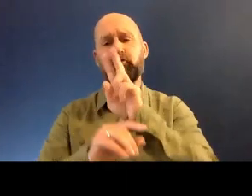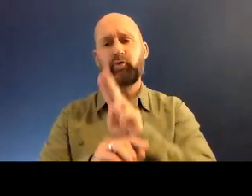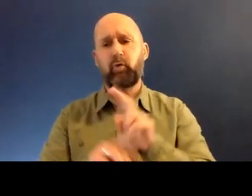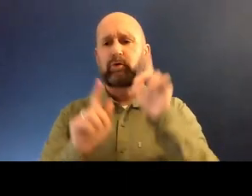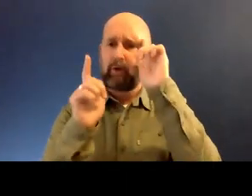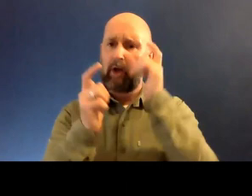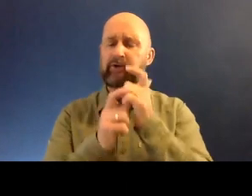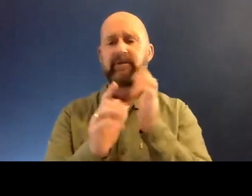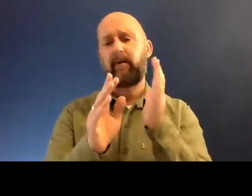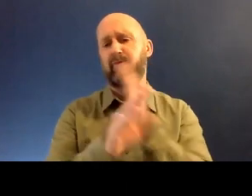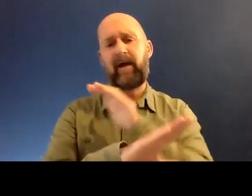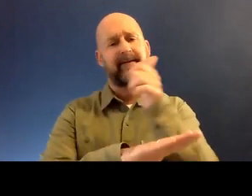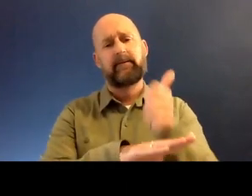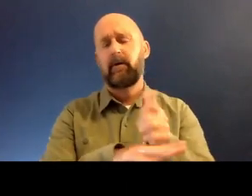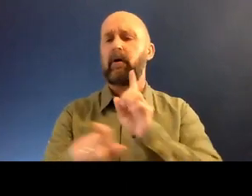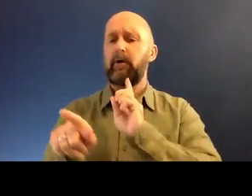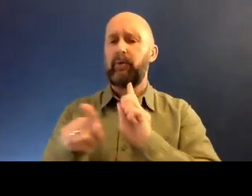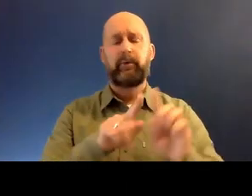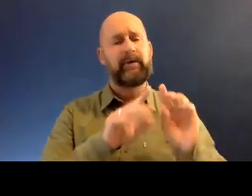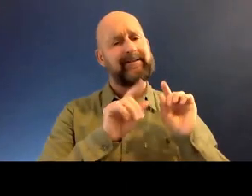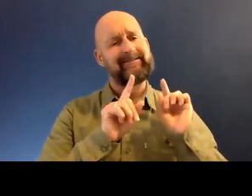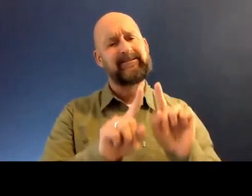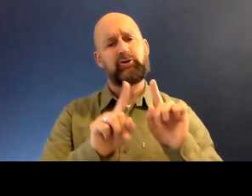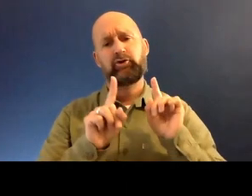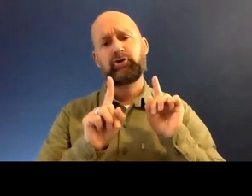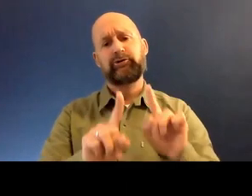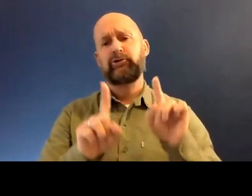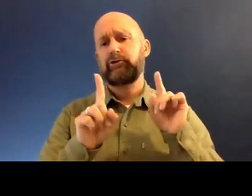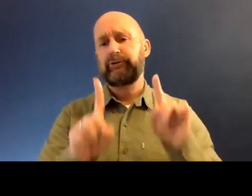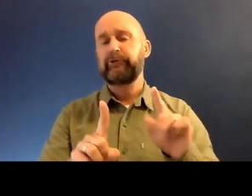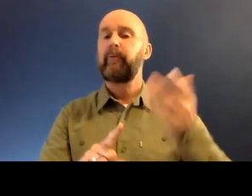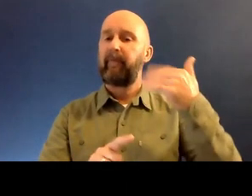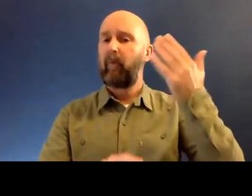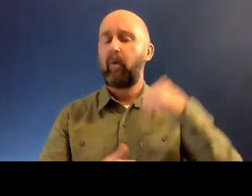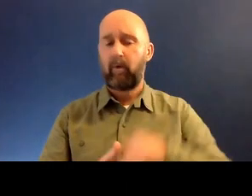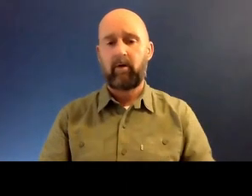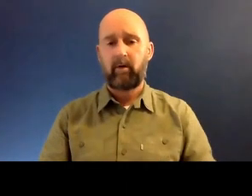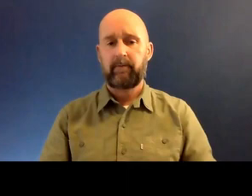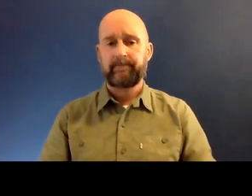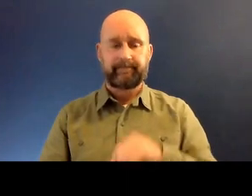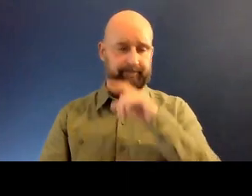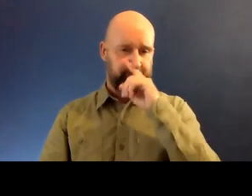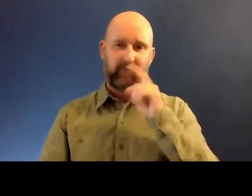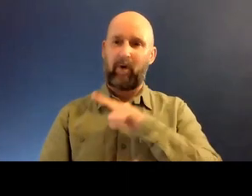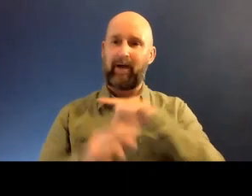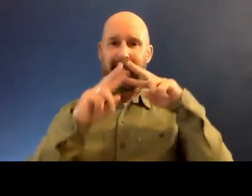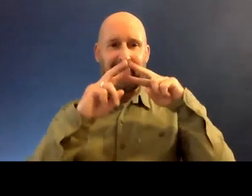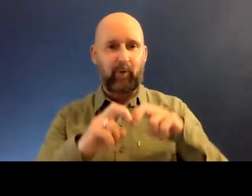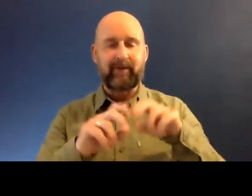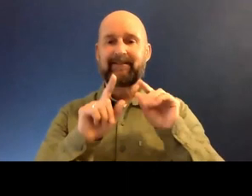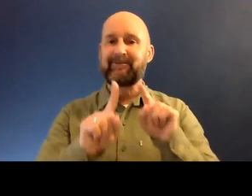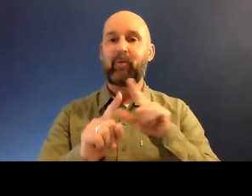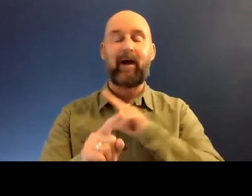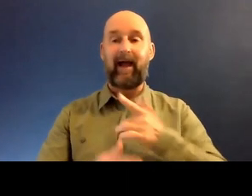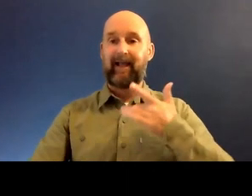colleges, private institutions. And that's the, for me, the most amazing thing, is to actually be teaching, exploring. So I get very